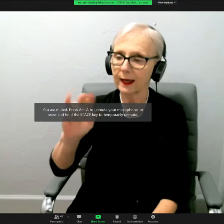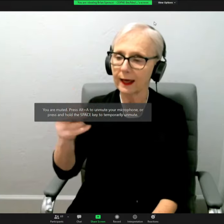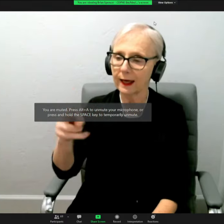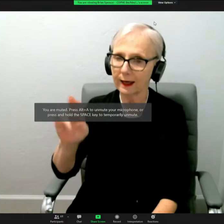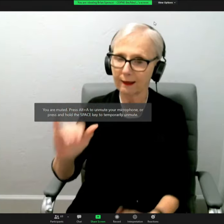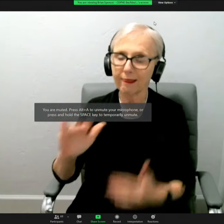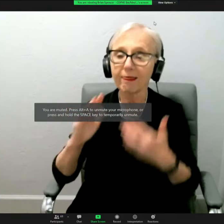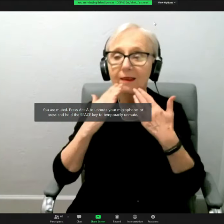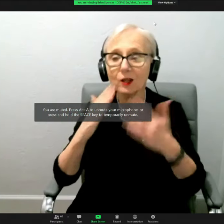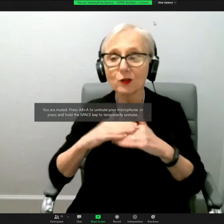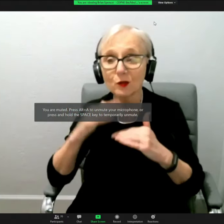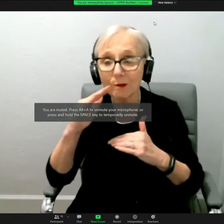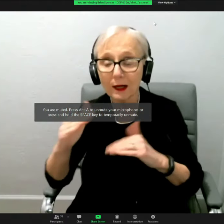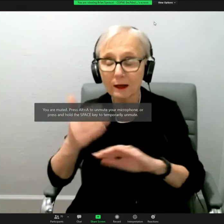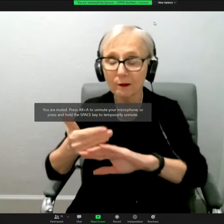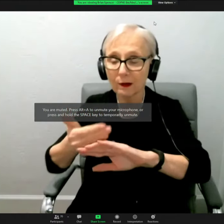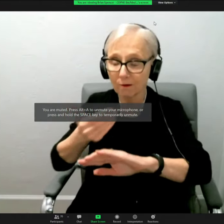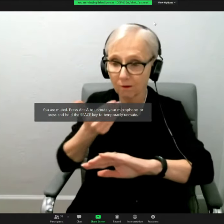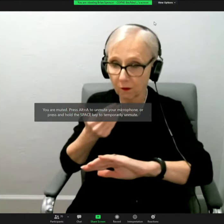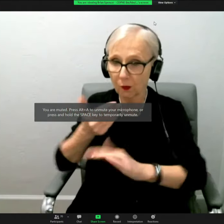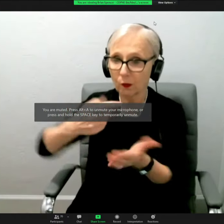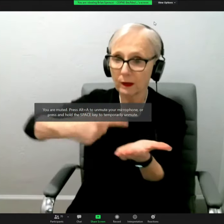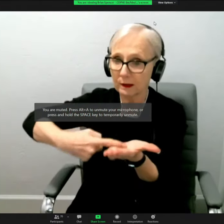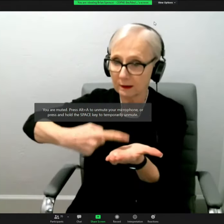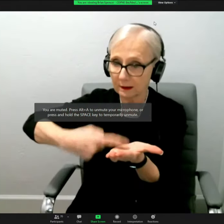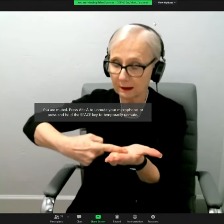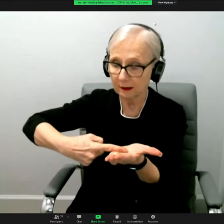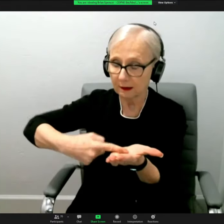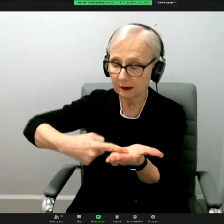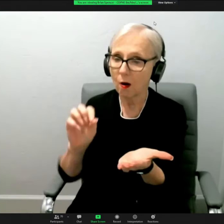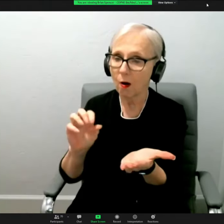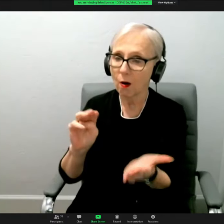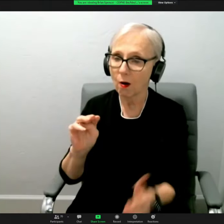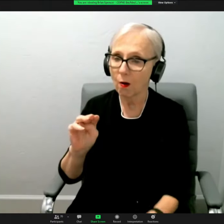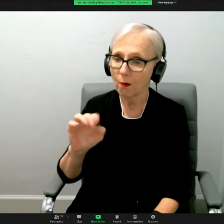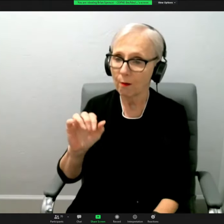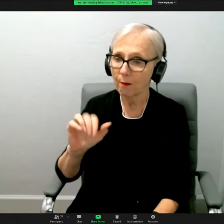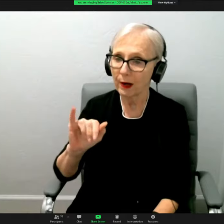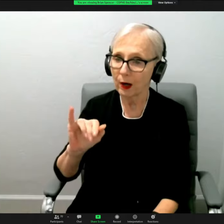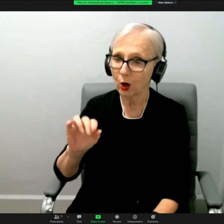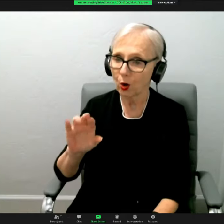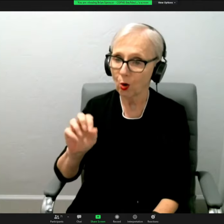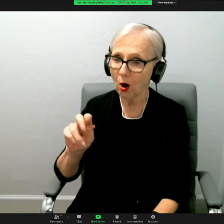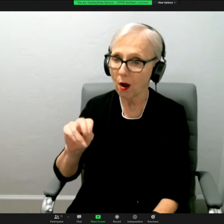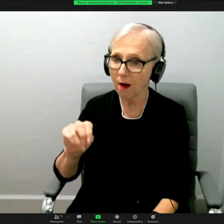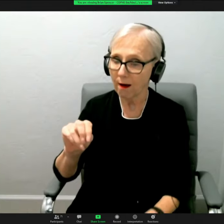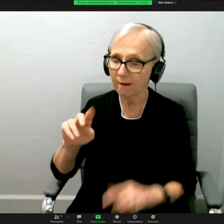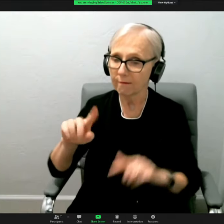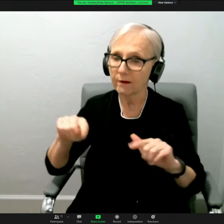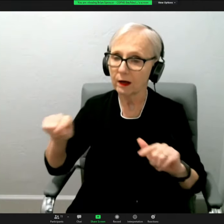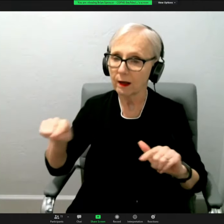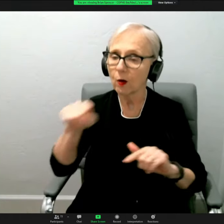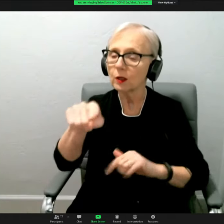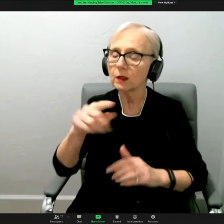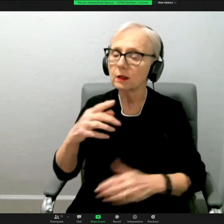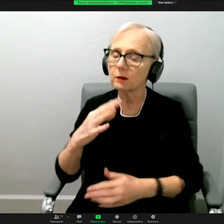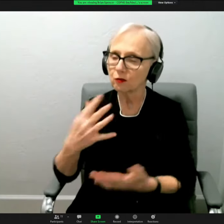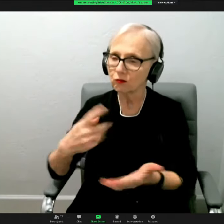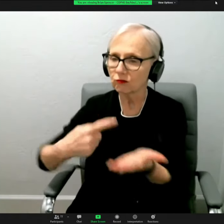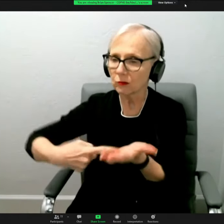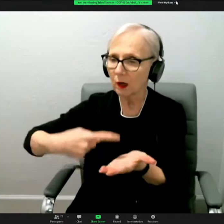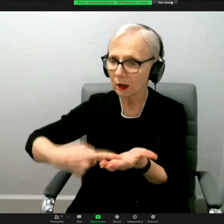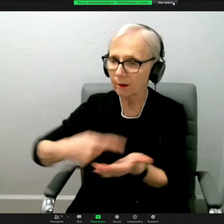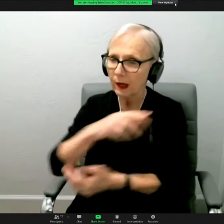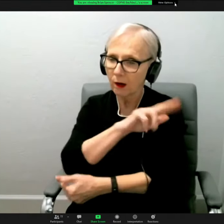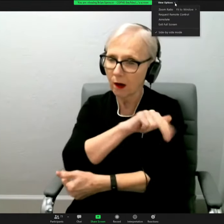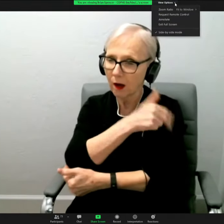Great. Thank you so much. Before we get into the Omicron variant, I wanted to provide you with a quick update on case and hospitalization trends here in Colorado.